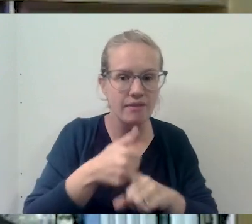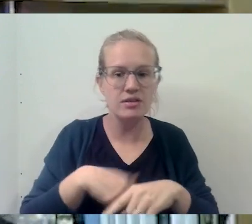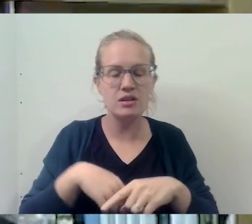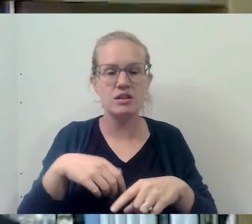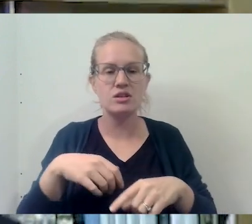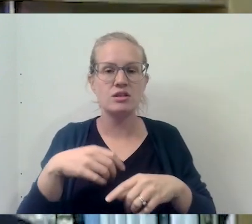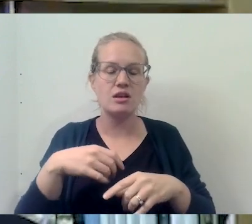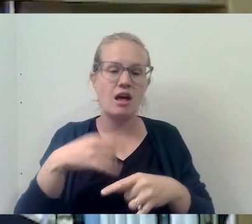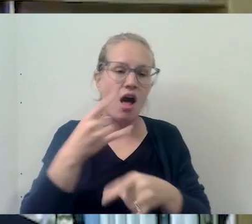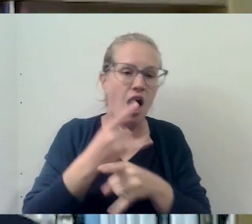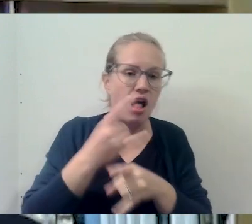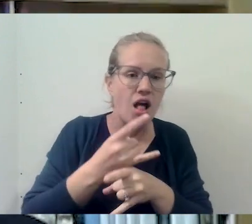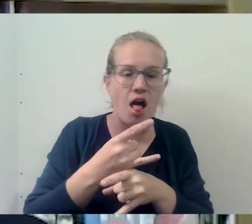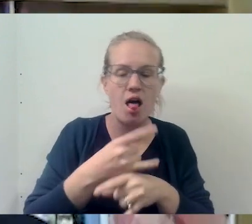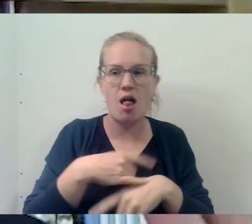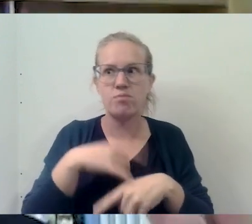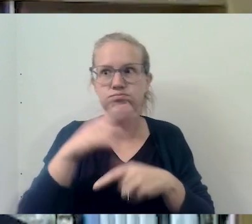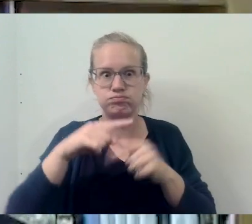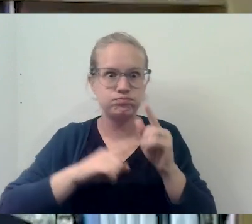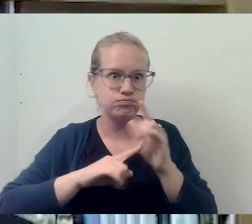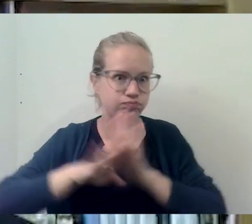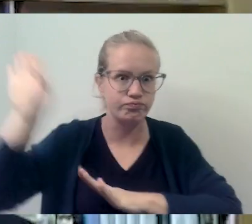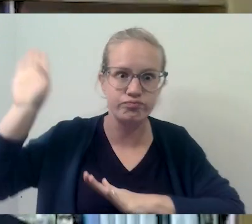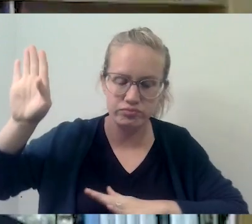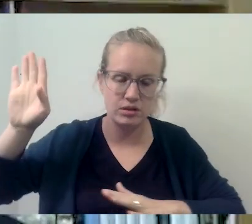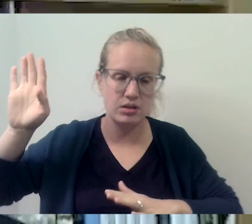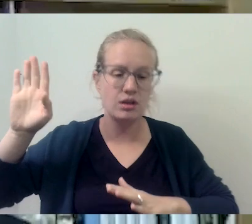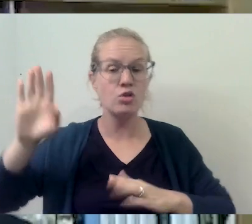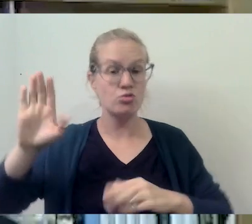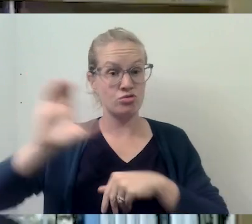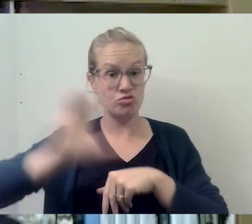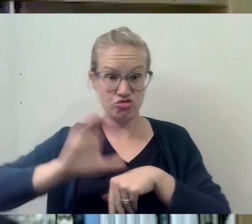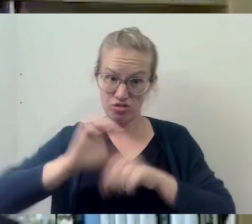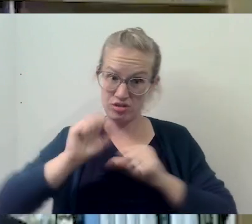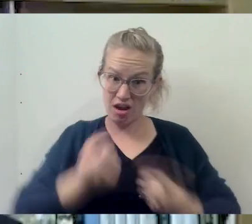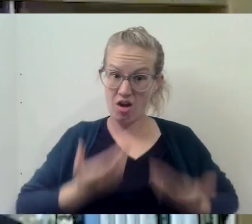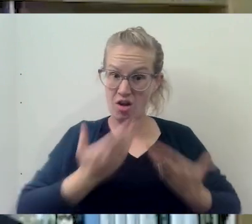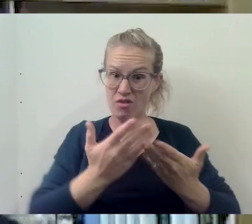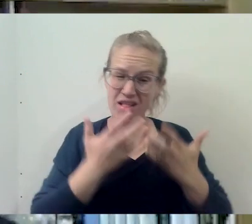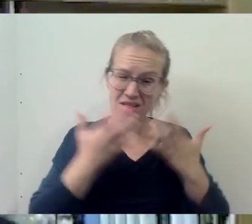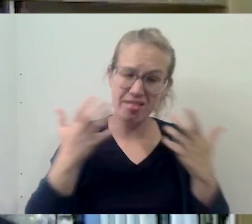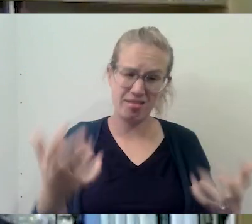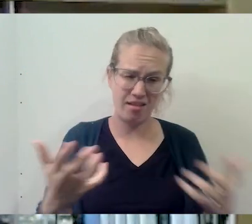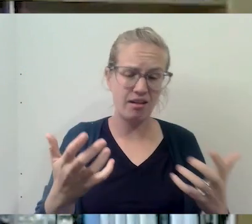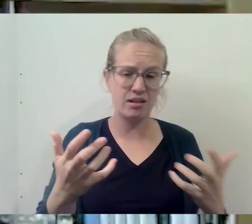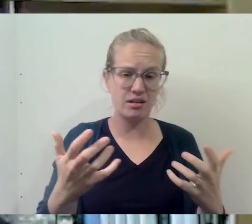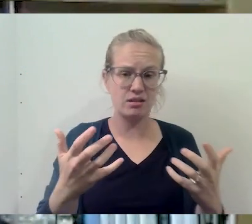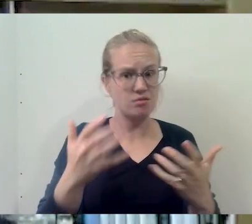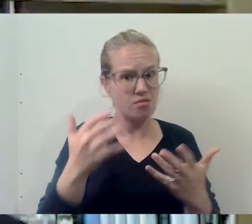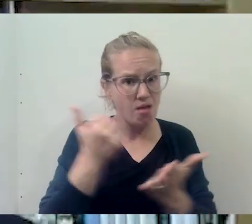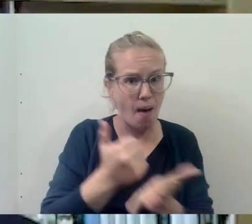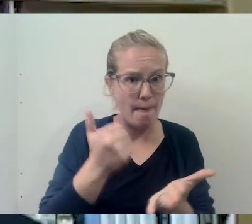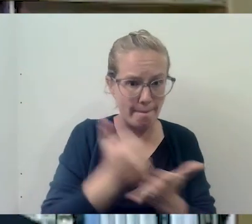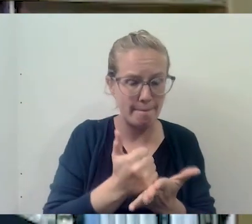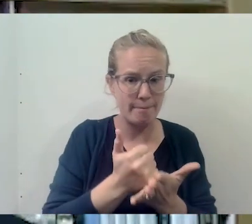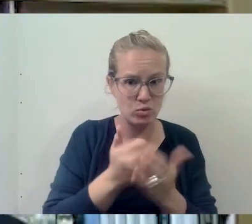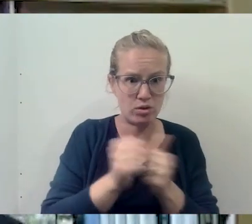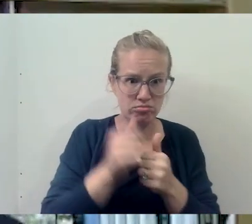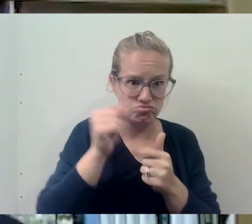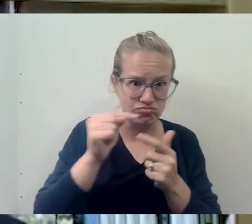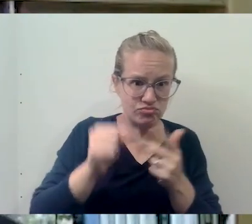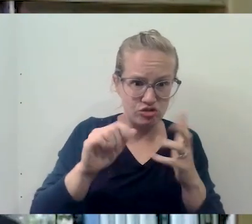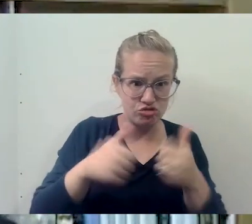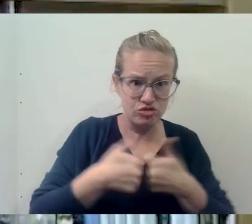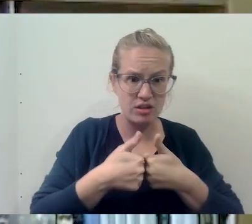skyrocketed. And so the church offers a lot in order to help, and to